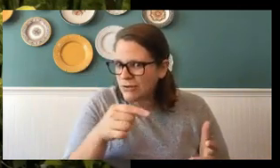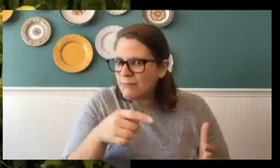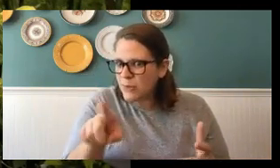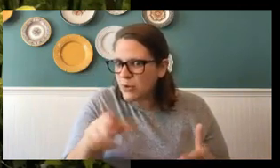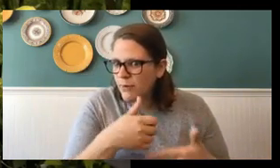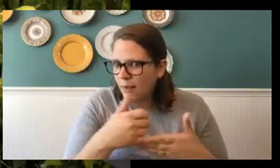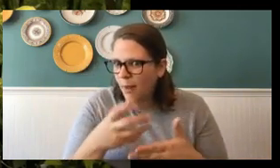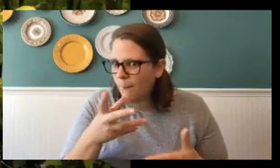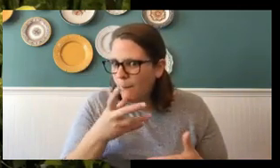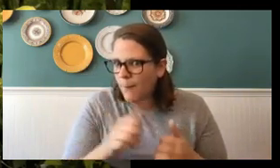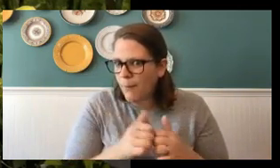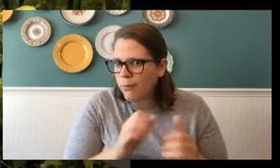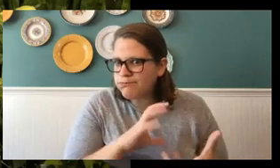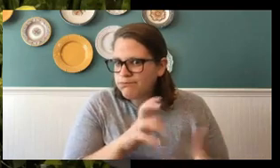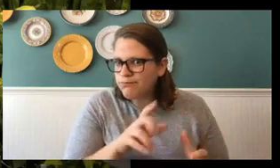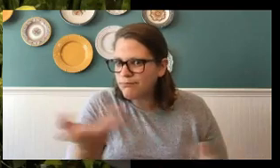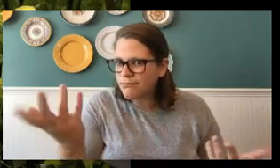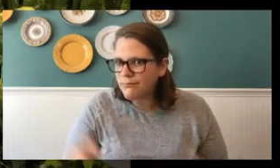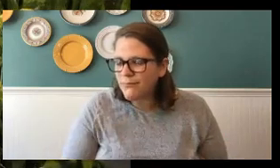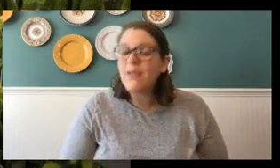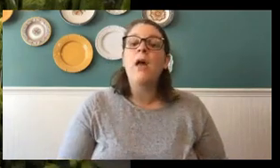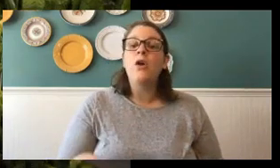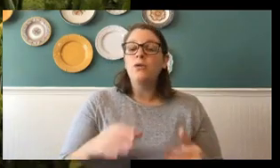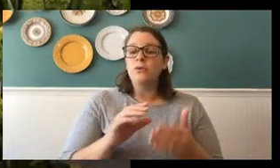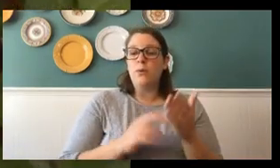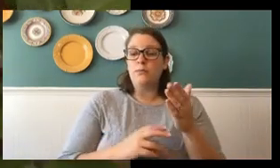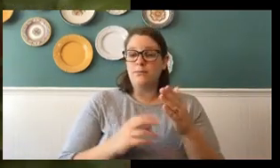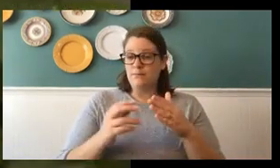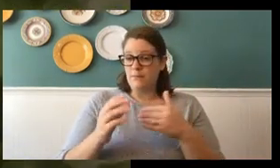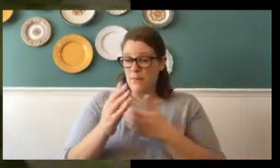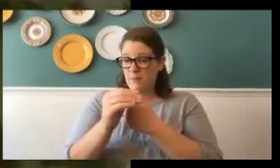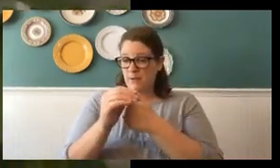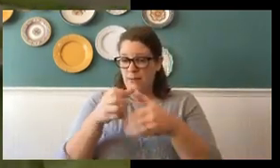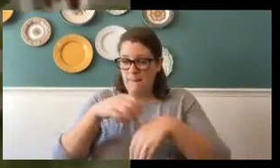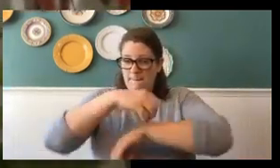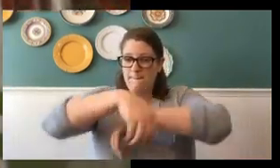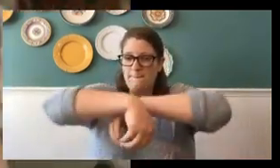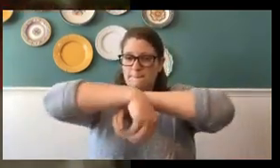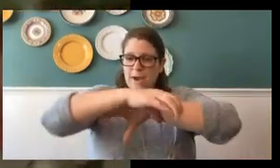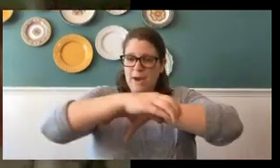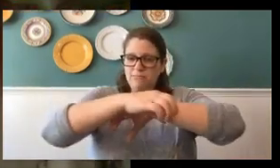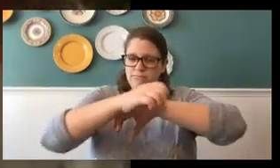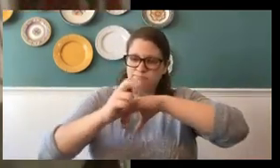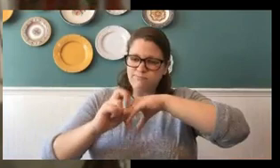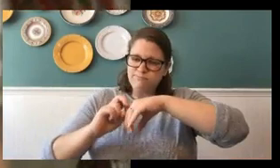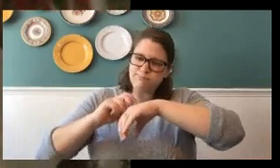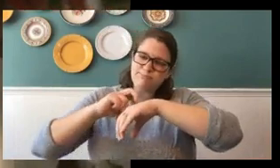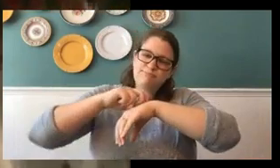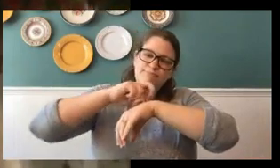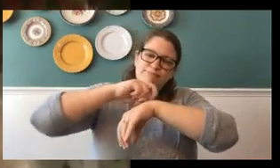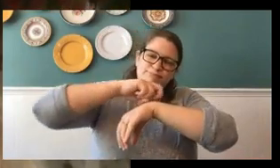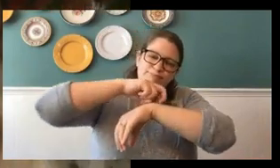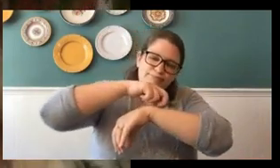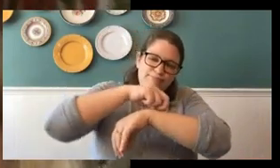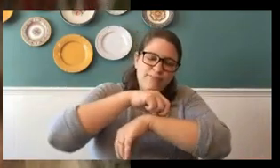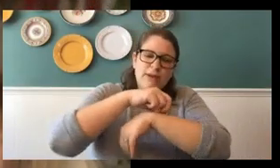is to help Mommy with the laundry. So that butterfly crawls out of that chrysalis and she climbs up and finds a nice high spot and